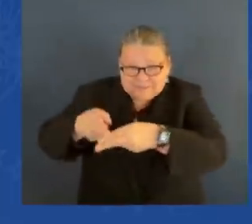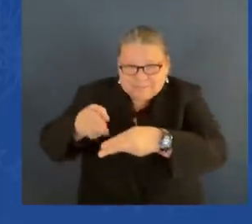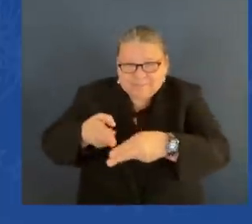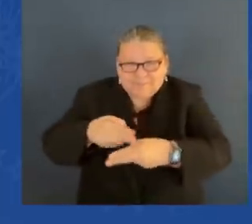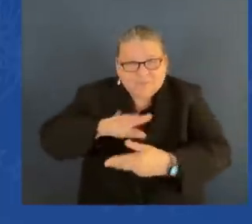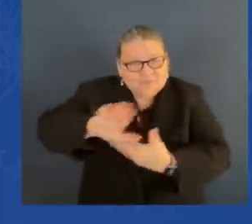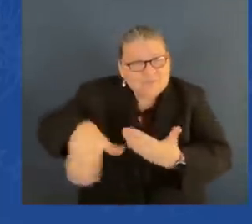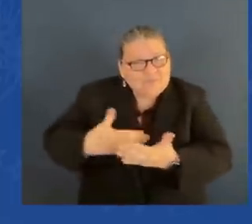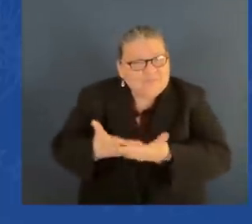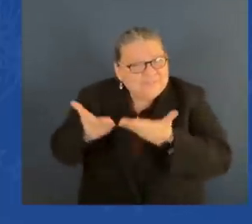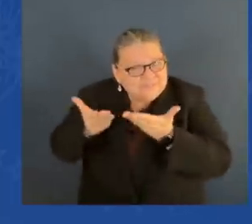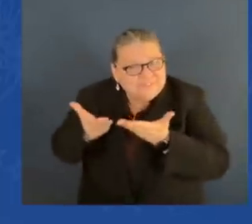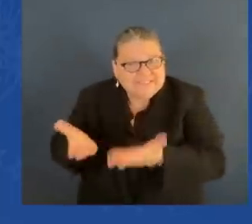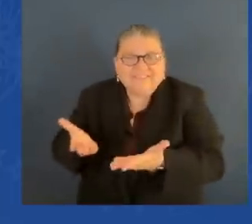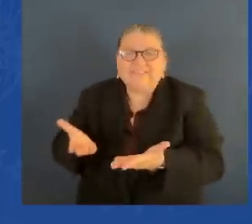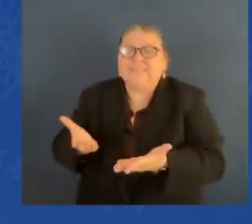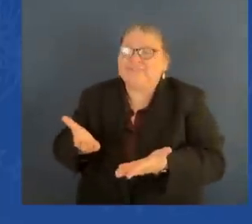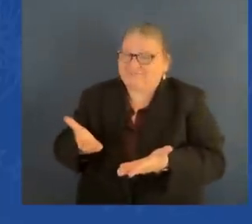And it was a summer day.